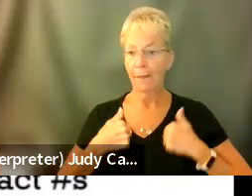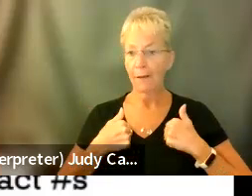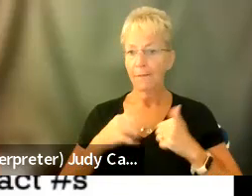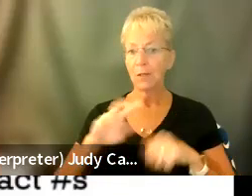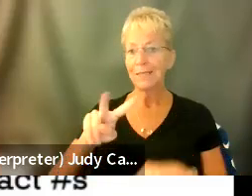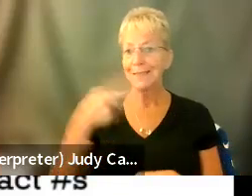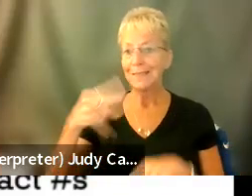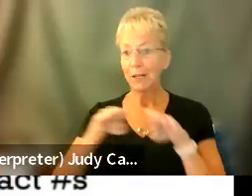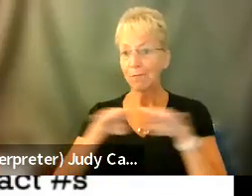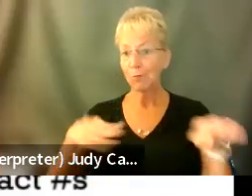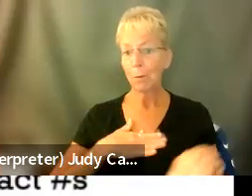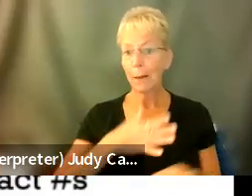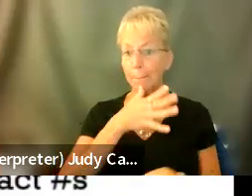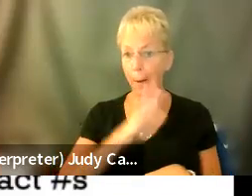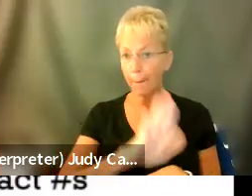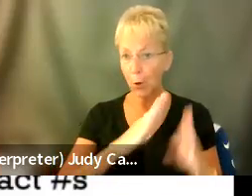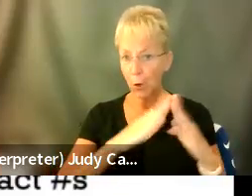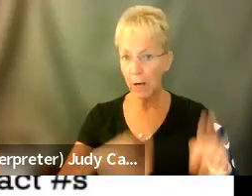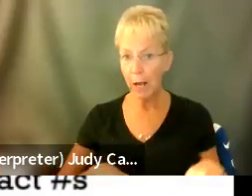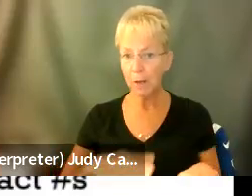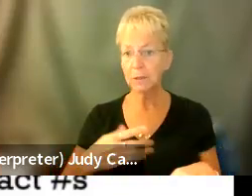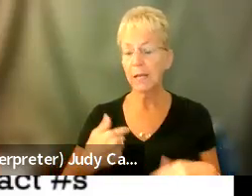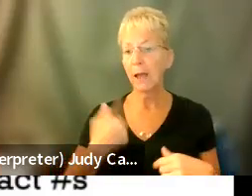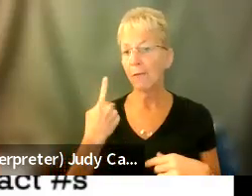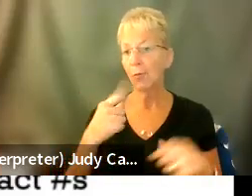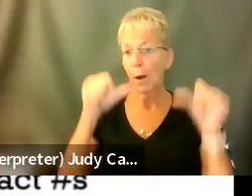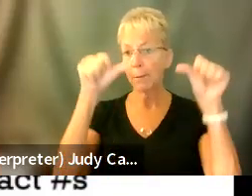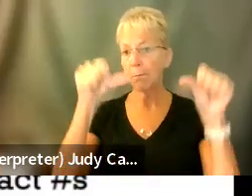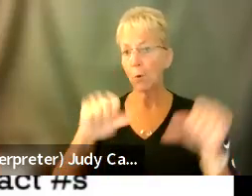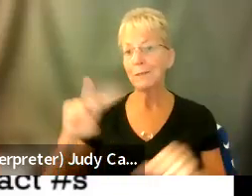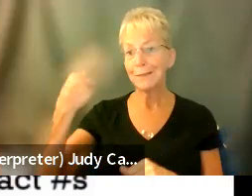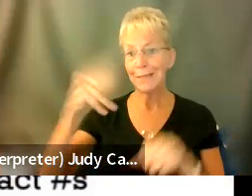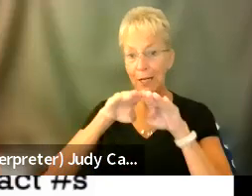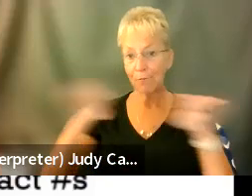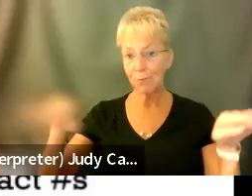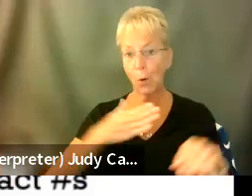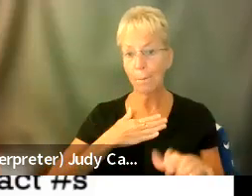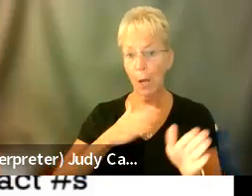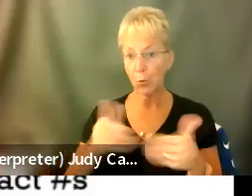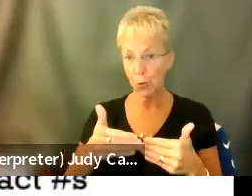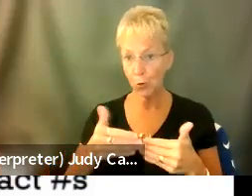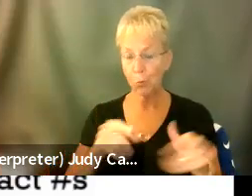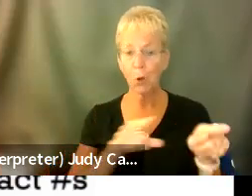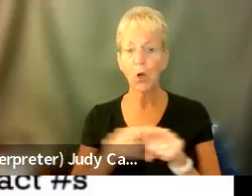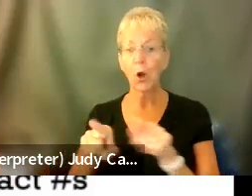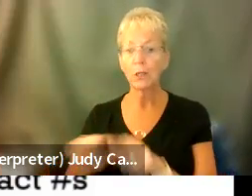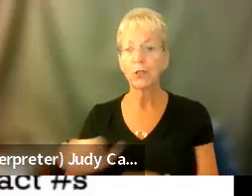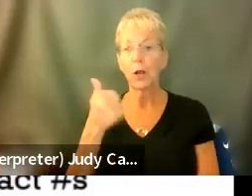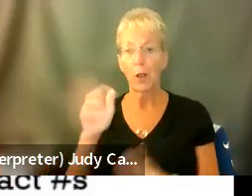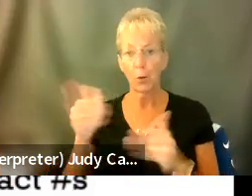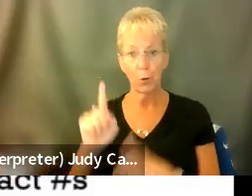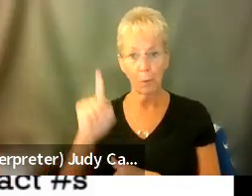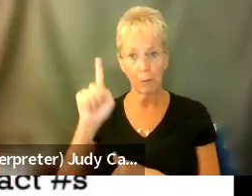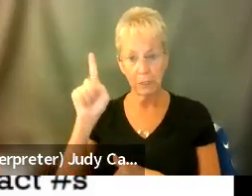the second floor at my mom's, I've got one posted on the second floor in my room, and the other room up here.